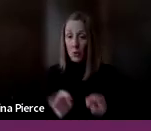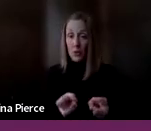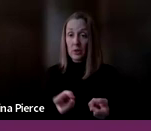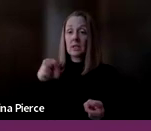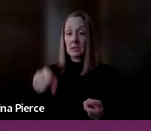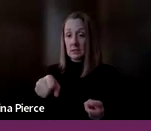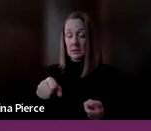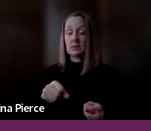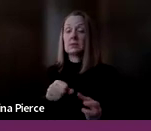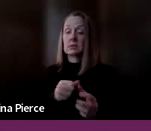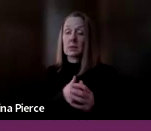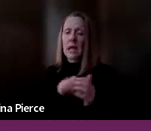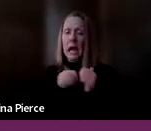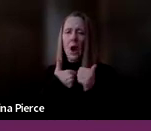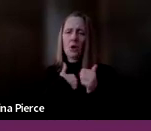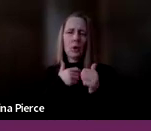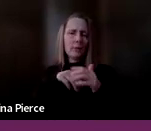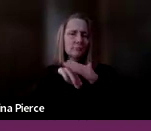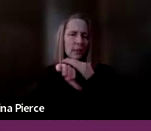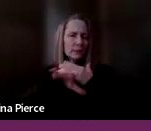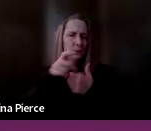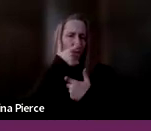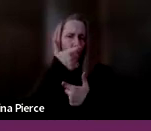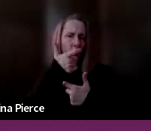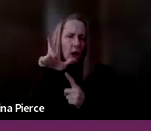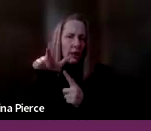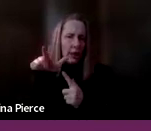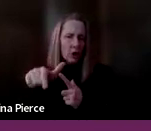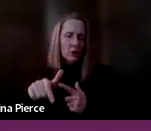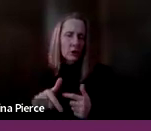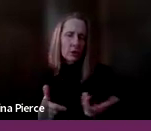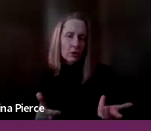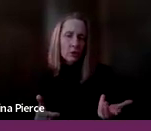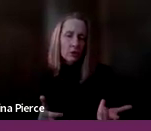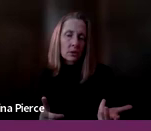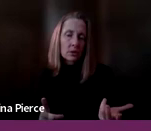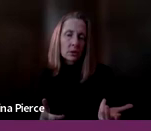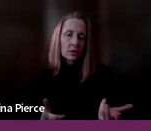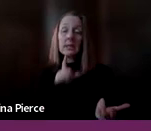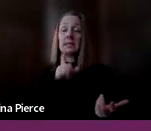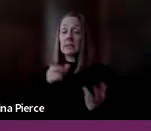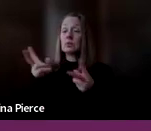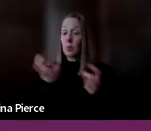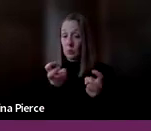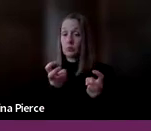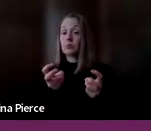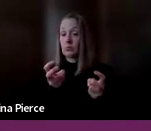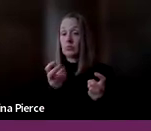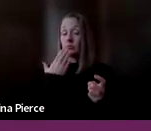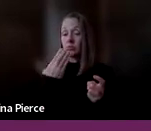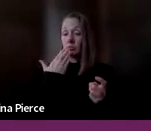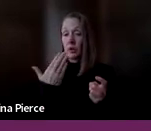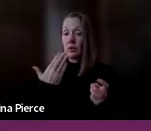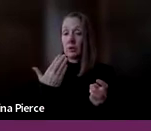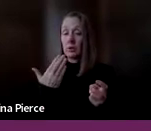i how do i access it to watch it later a lot of thank you so yes it what it is recorded and actually thank you for the reminder i'm